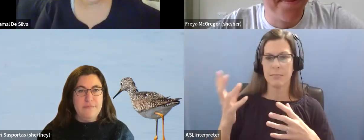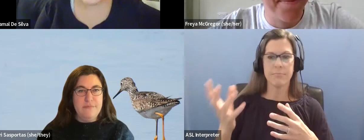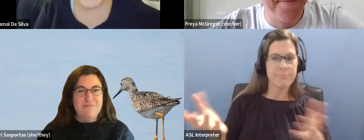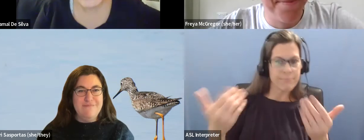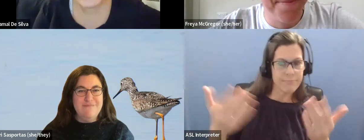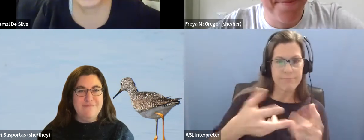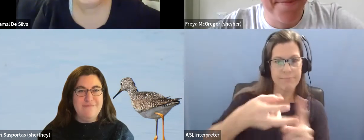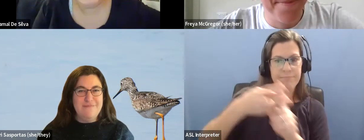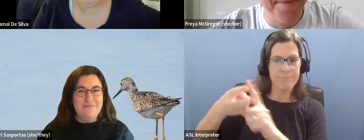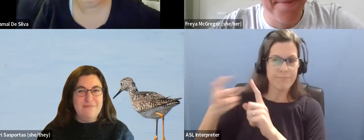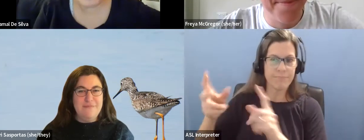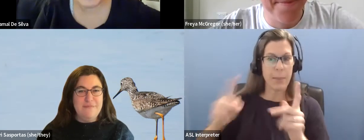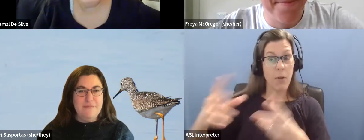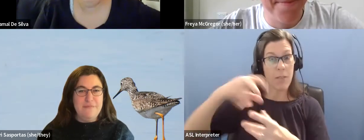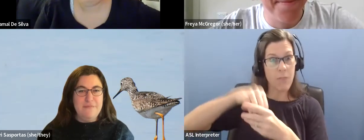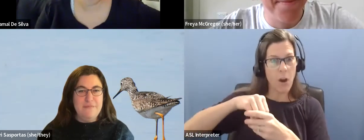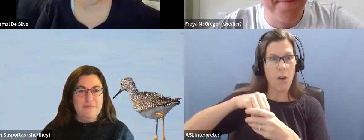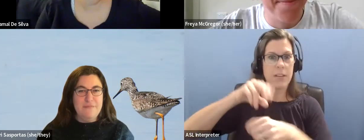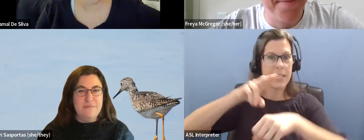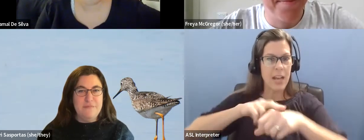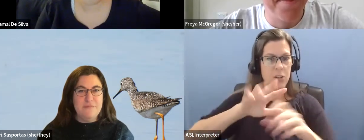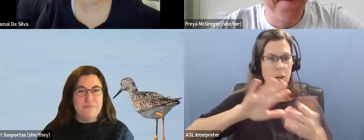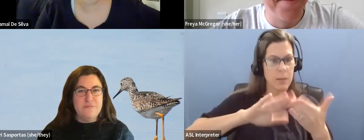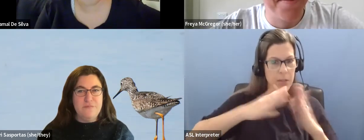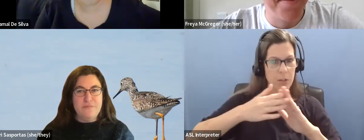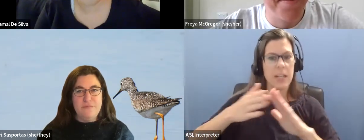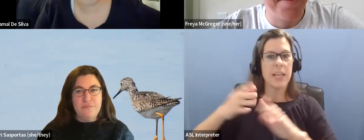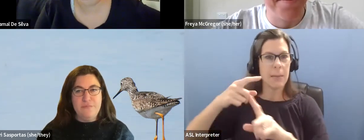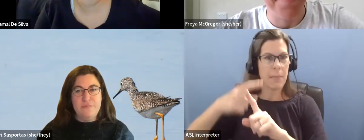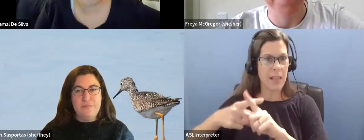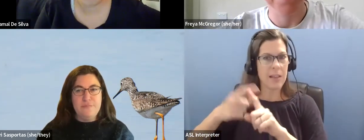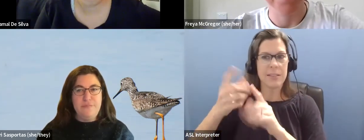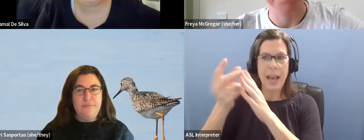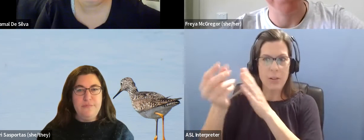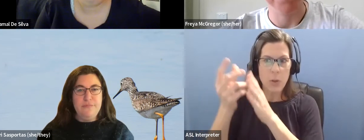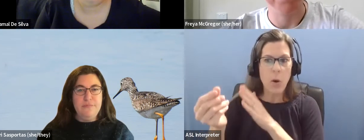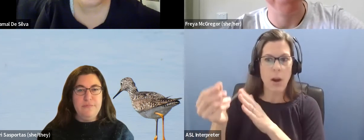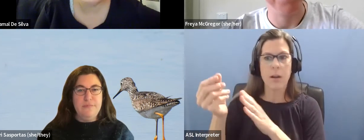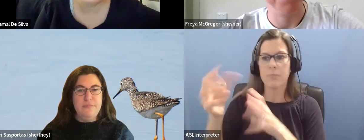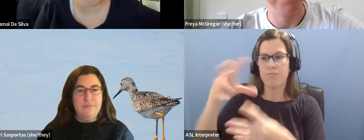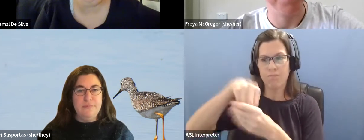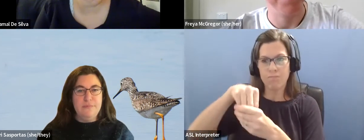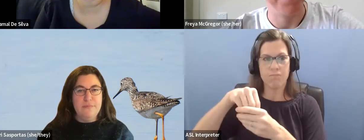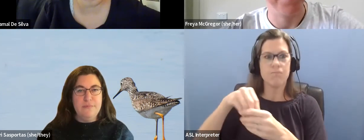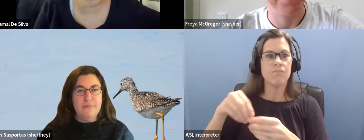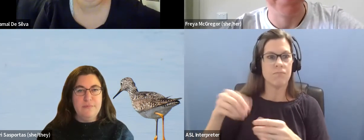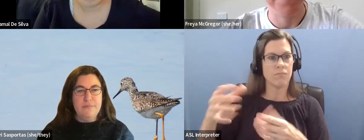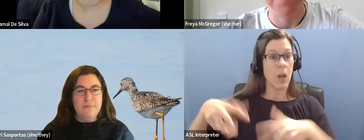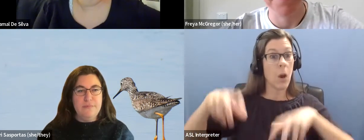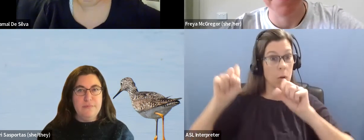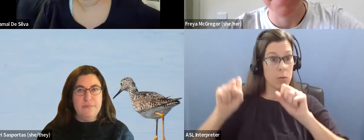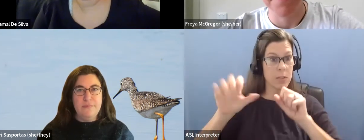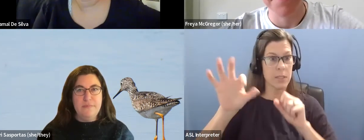Our co-host today is Freya McGregor, is the BirdAbility Coordinator and serves as the interviewer for all six of these webinars.